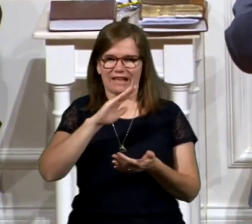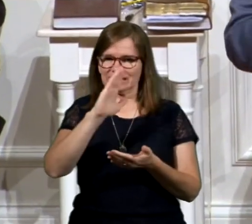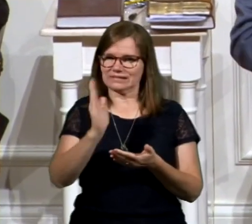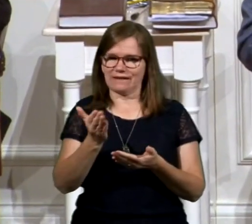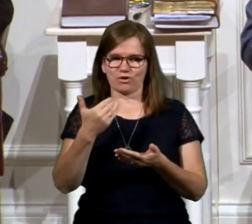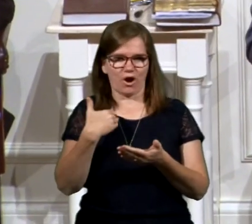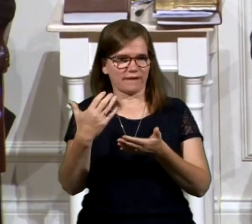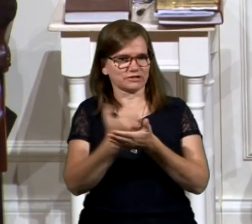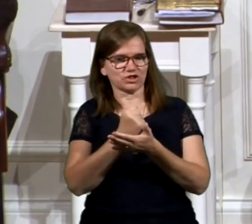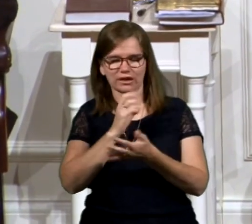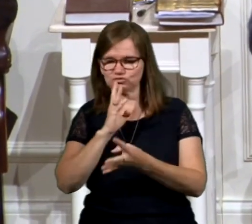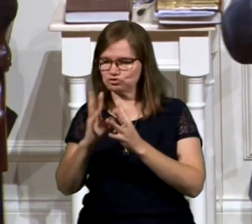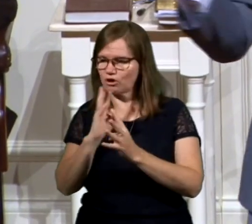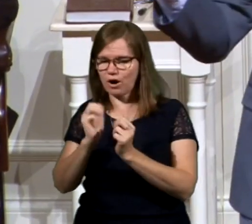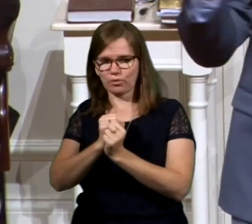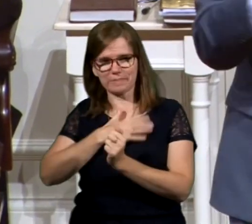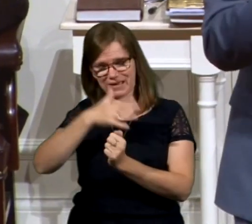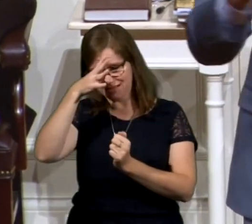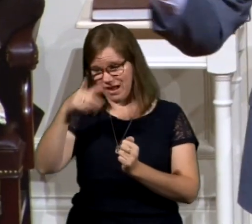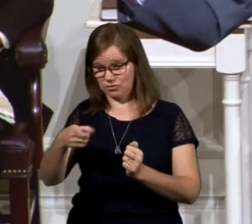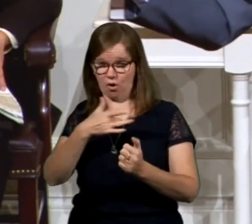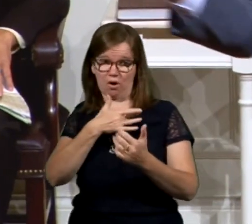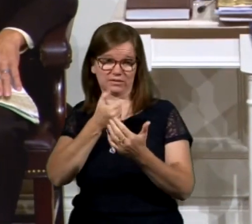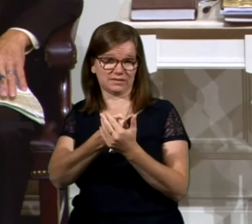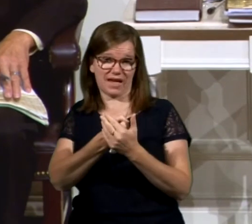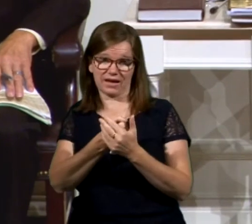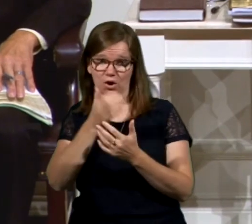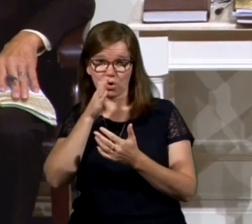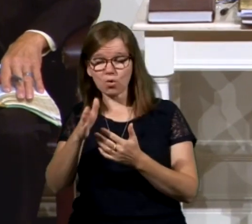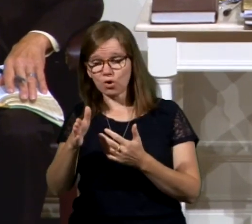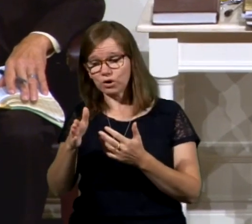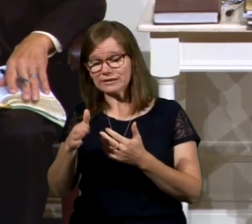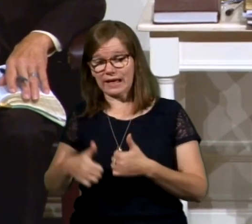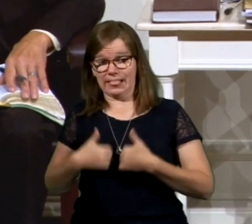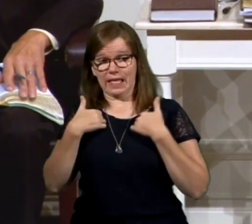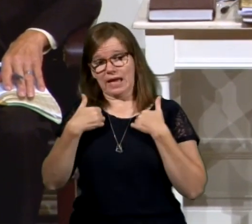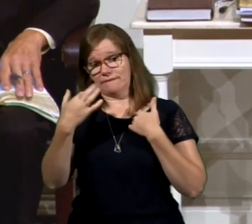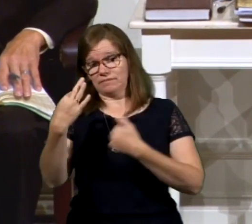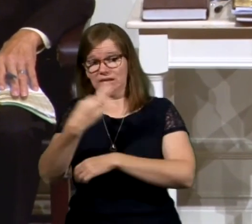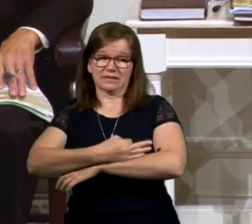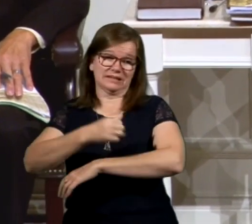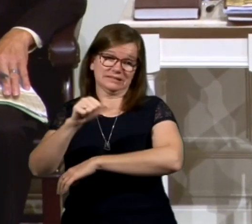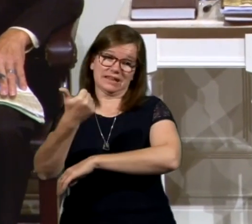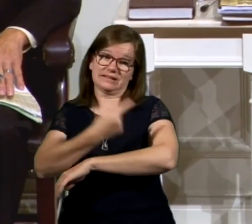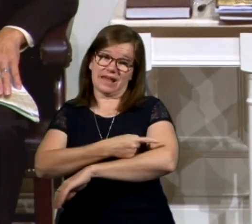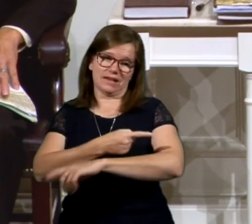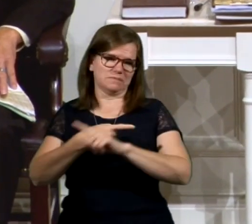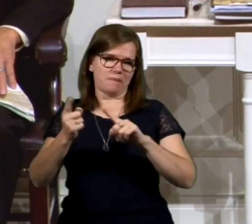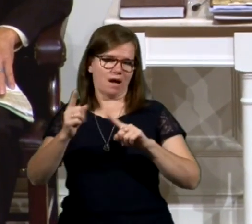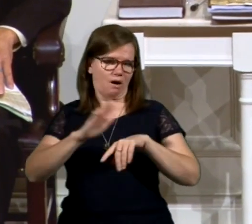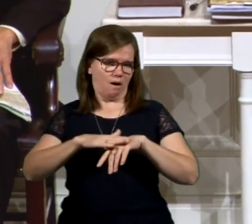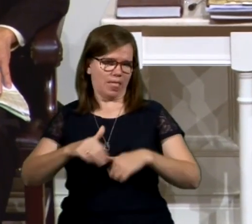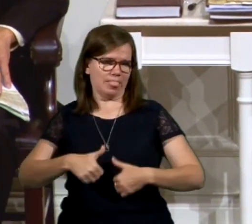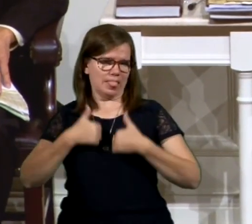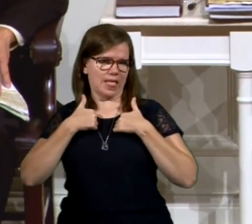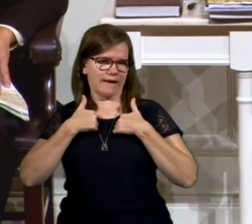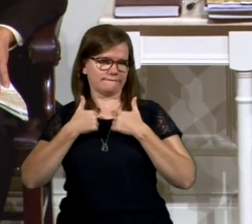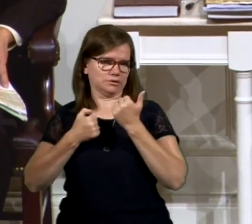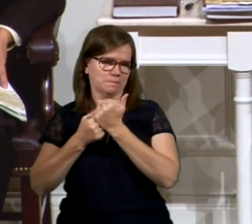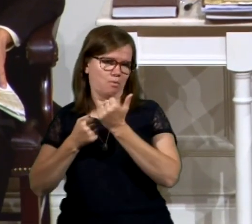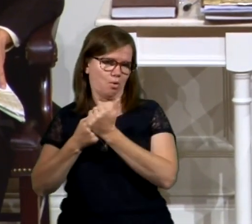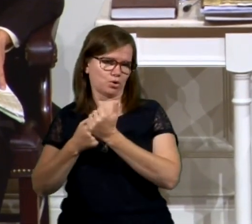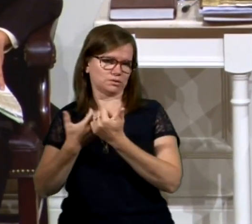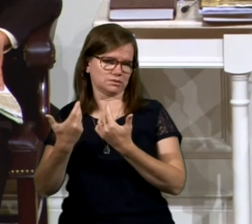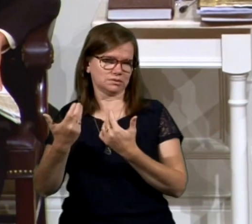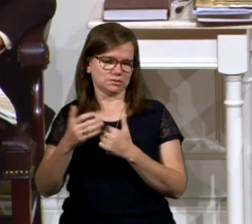communicate with my dad. He had gone to cardiac arrest and would stay there for another 9, 10, 11 days. On life support. But boy, I